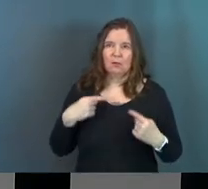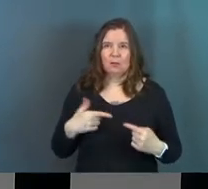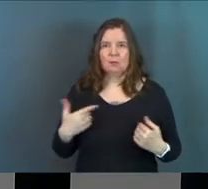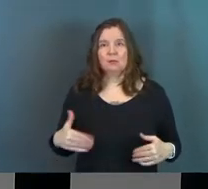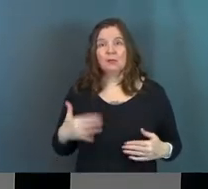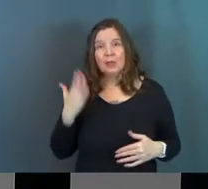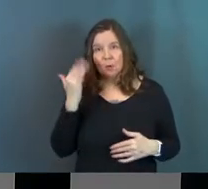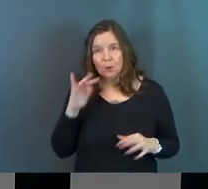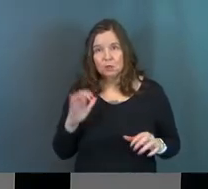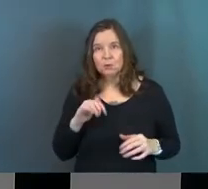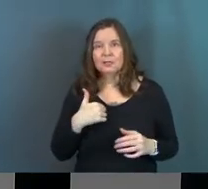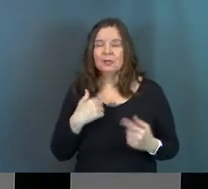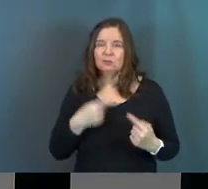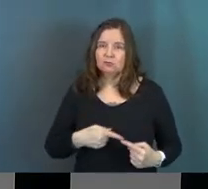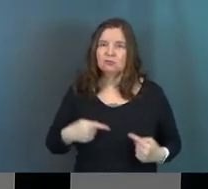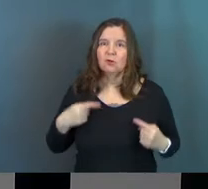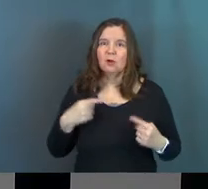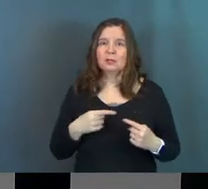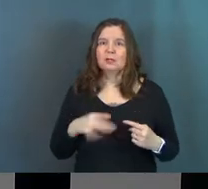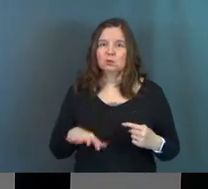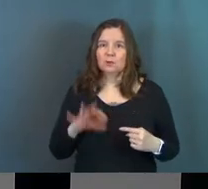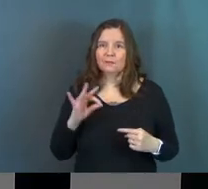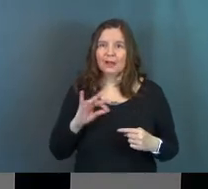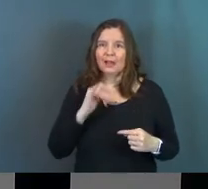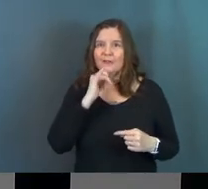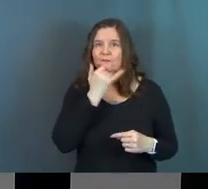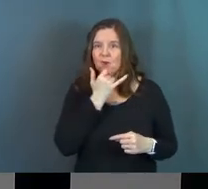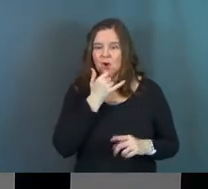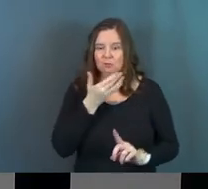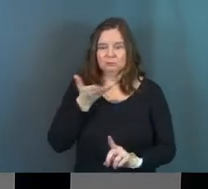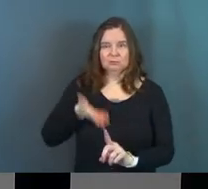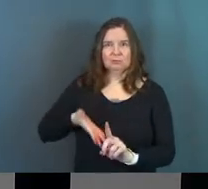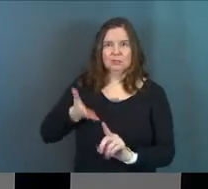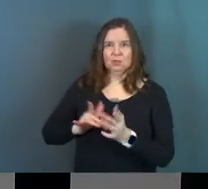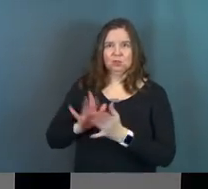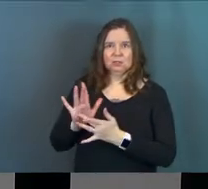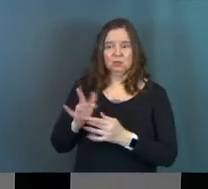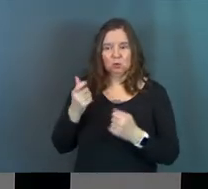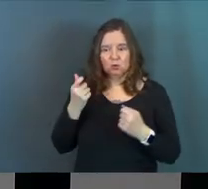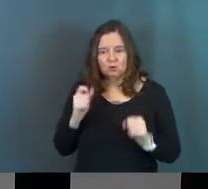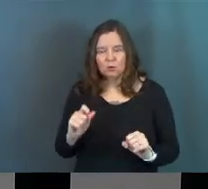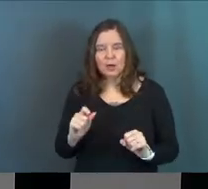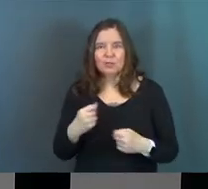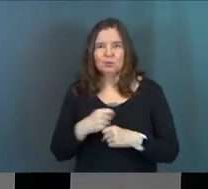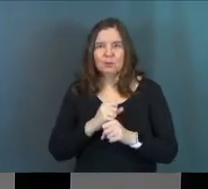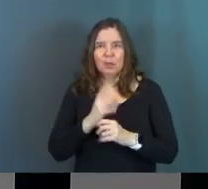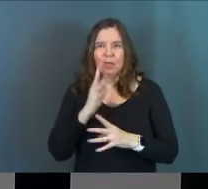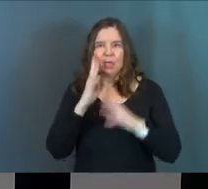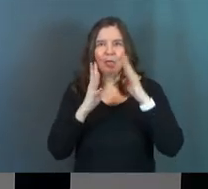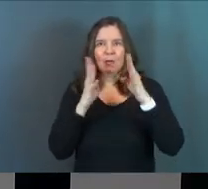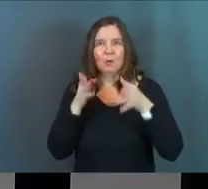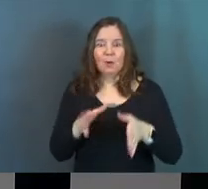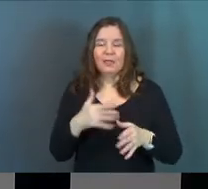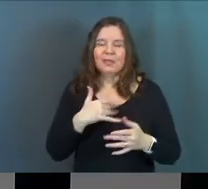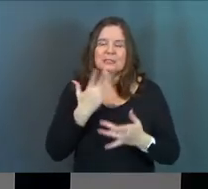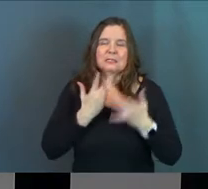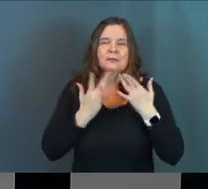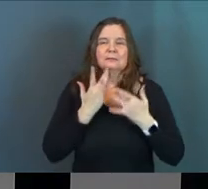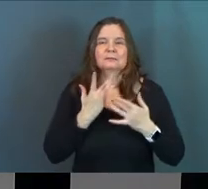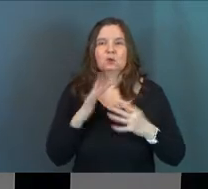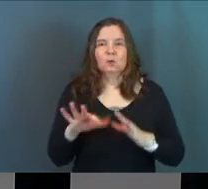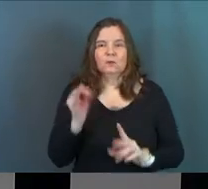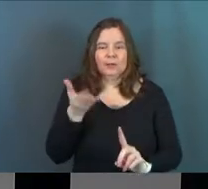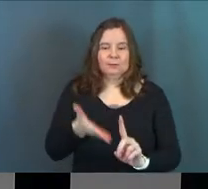okay? That's why they're doing this. They are struggling to find fault in Jesus. And so they're trying to make a way. are desperate